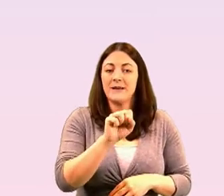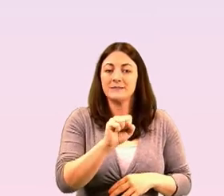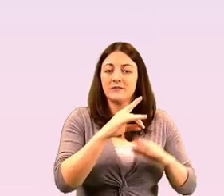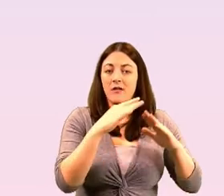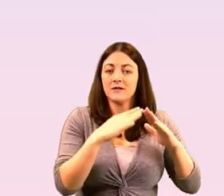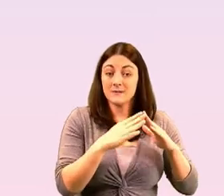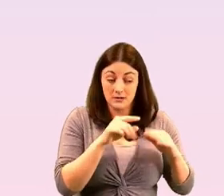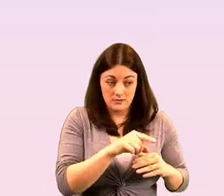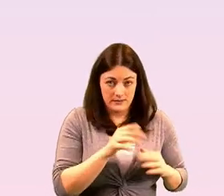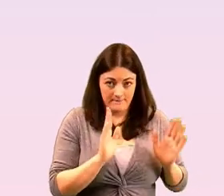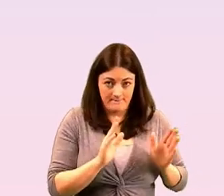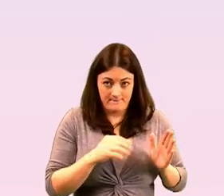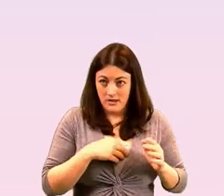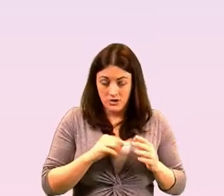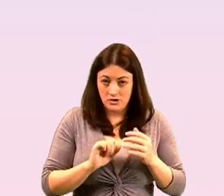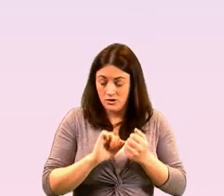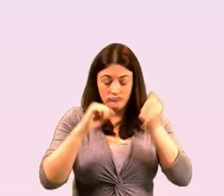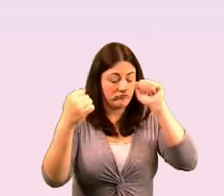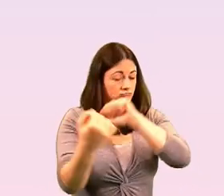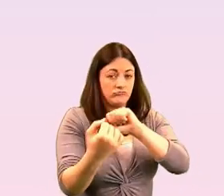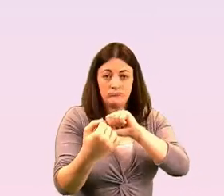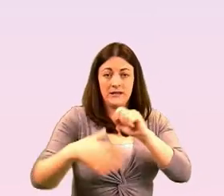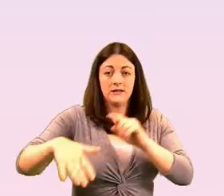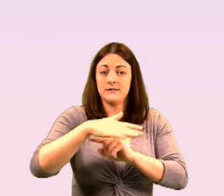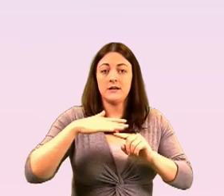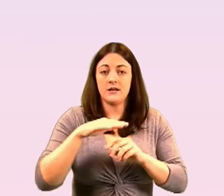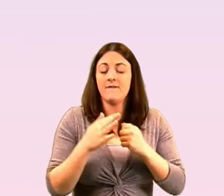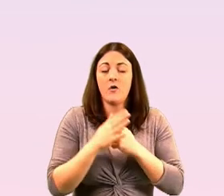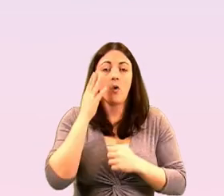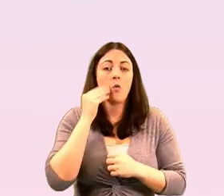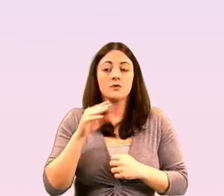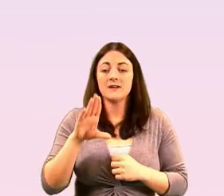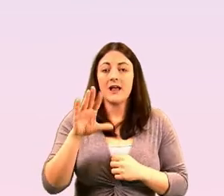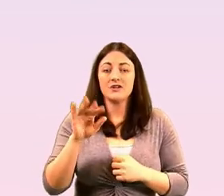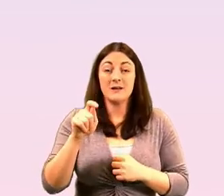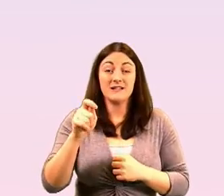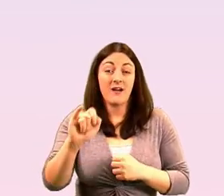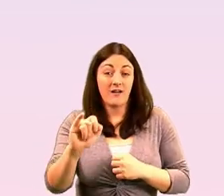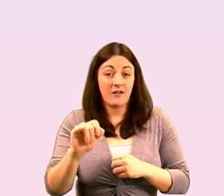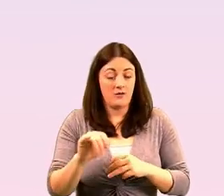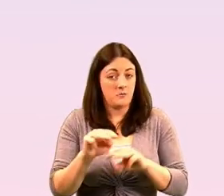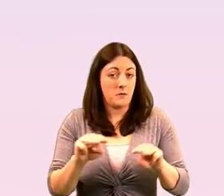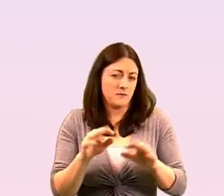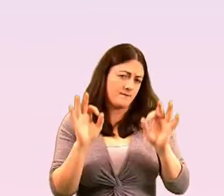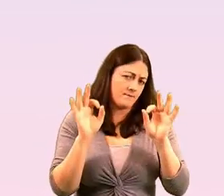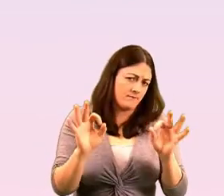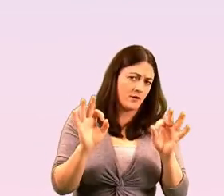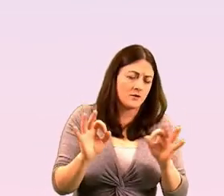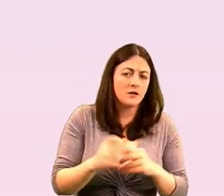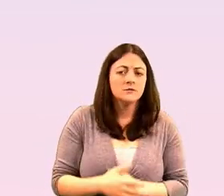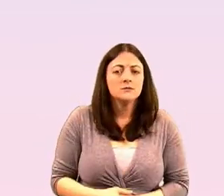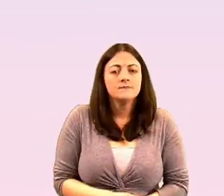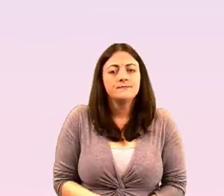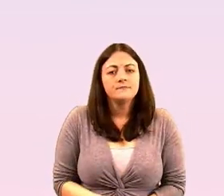care to older lgbti people in that setting and it's really wonderful to see so finally just to say